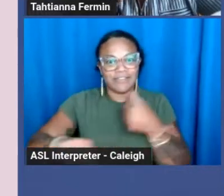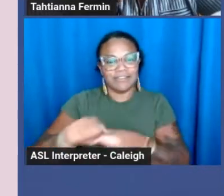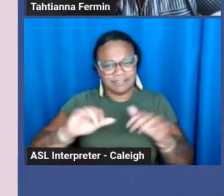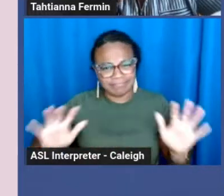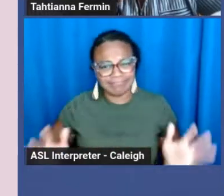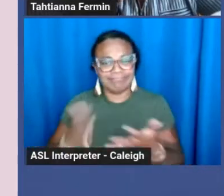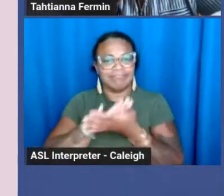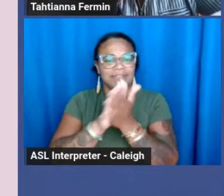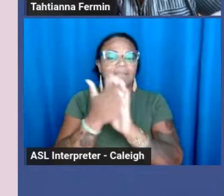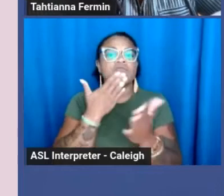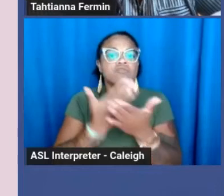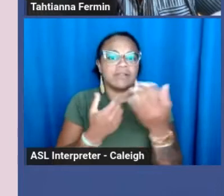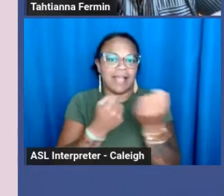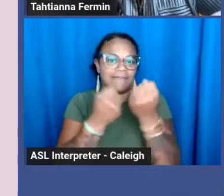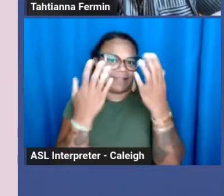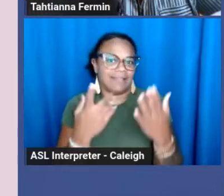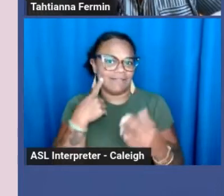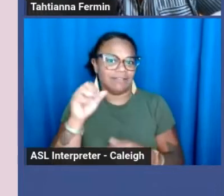workers.